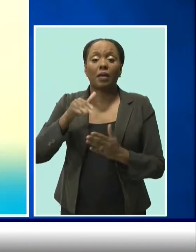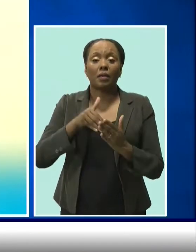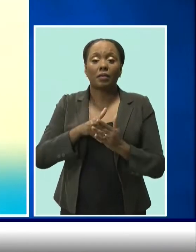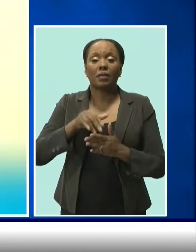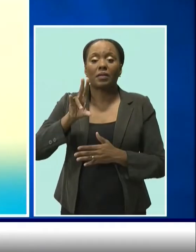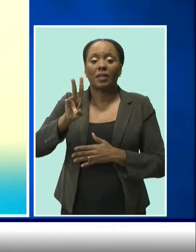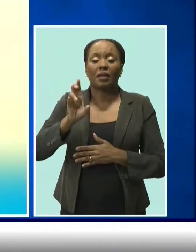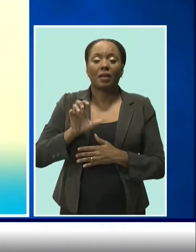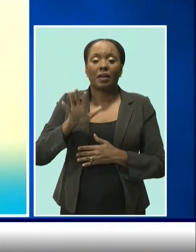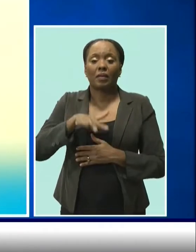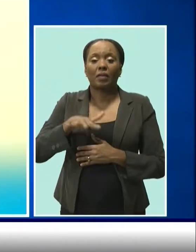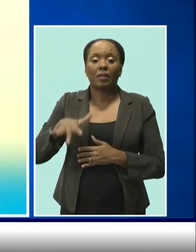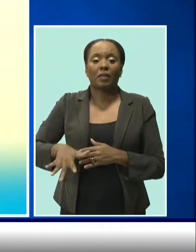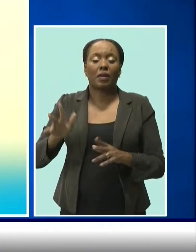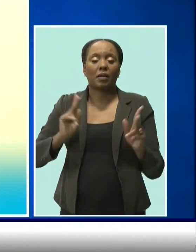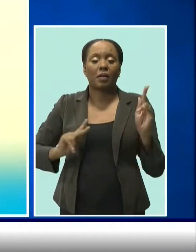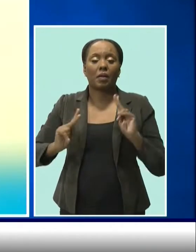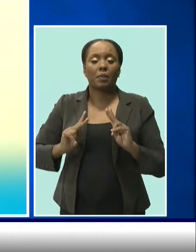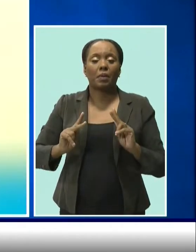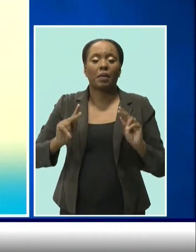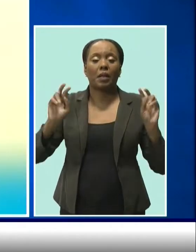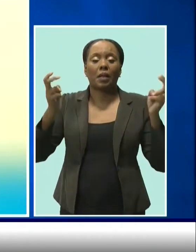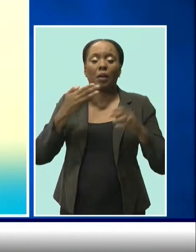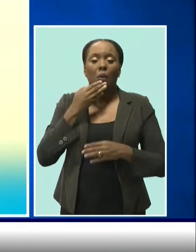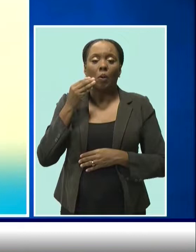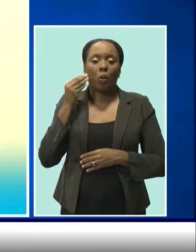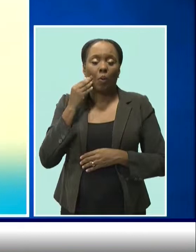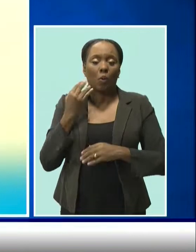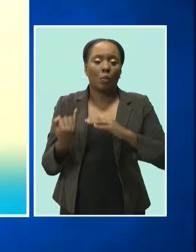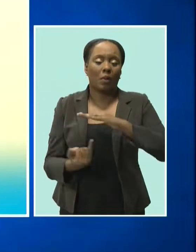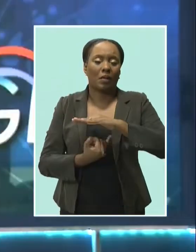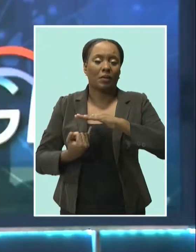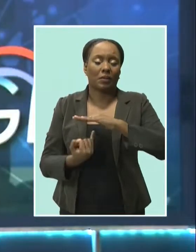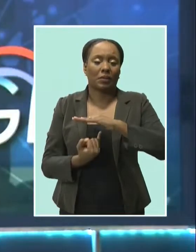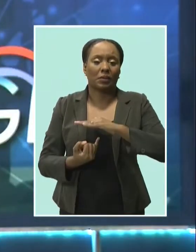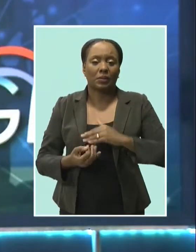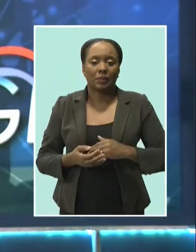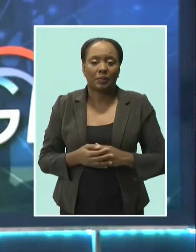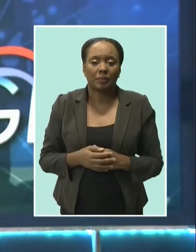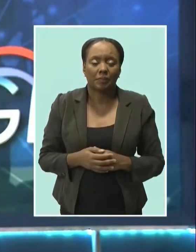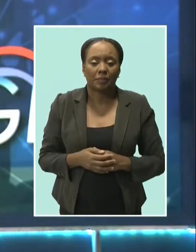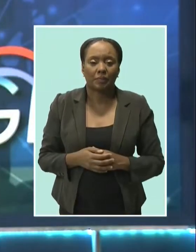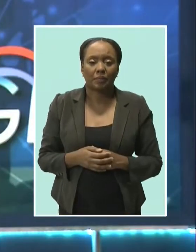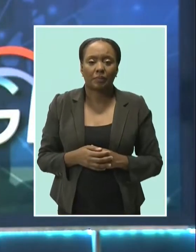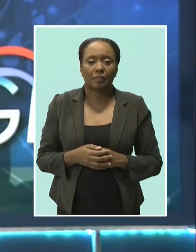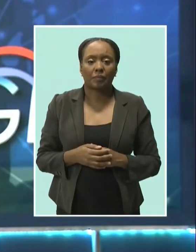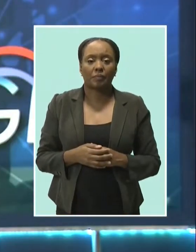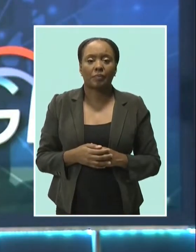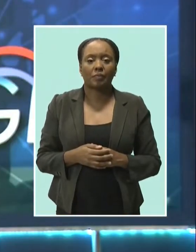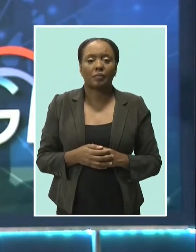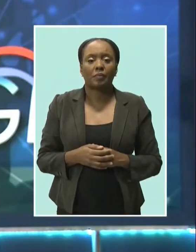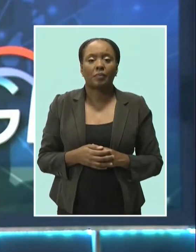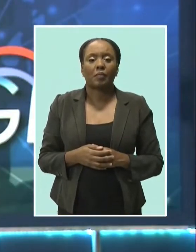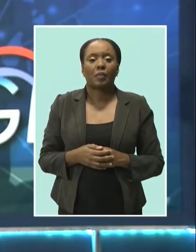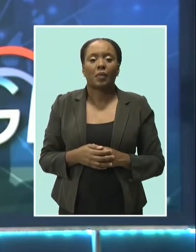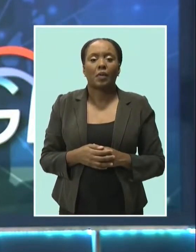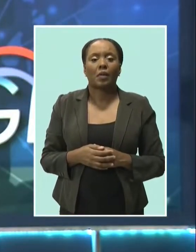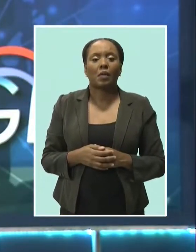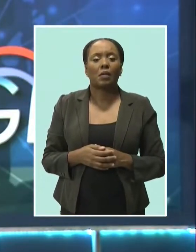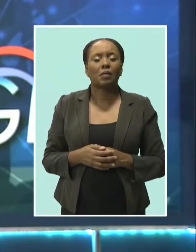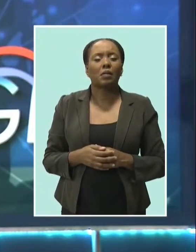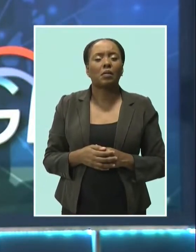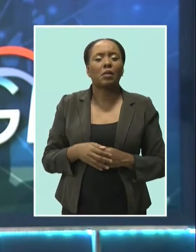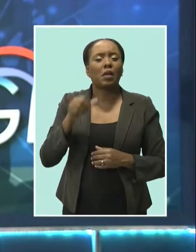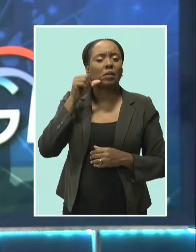and 5,755 in home isolation. Now, even though a number of AstraZeneca COVID-19